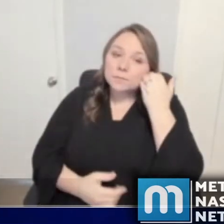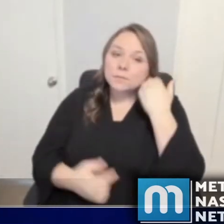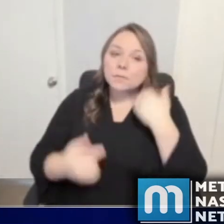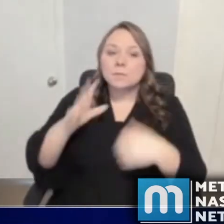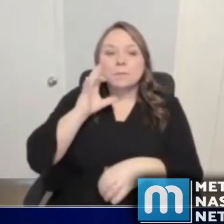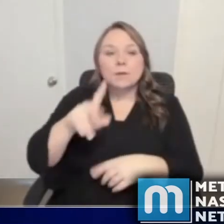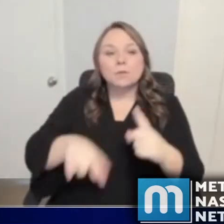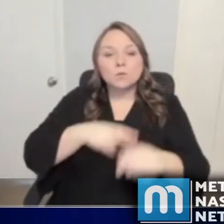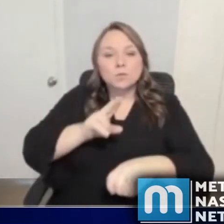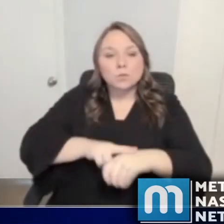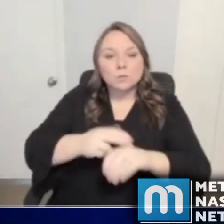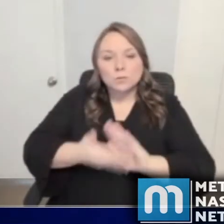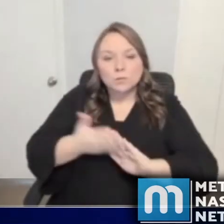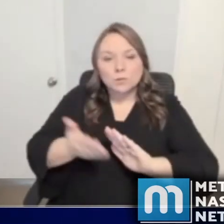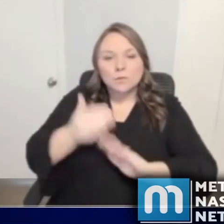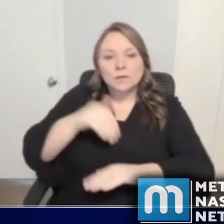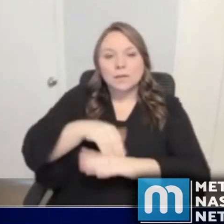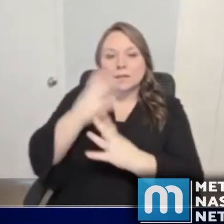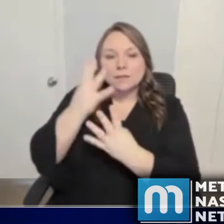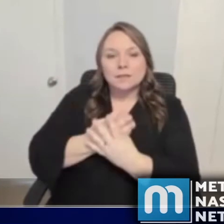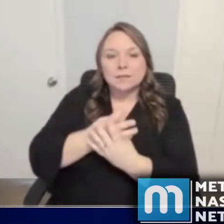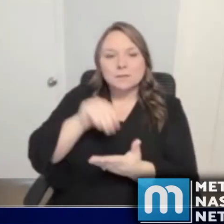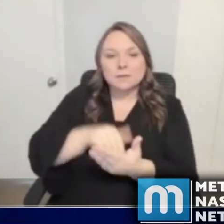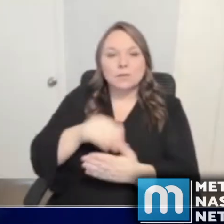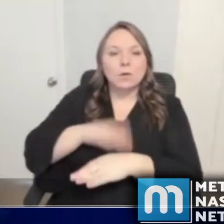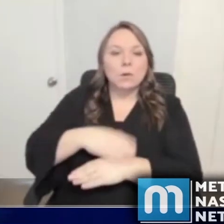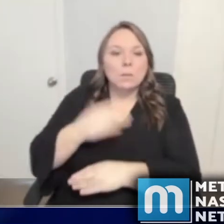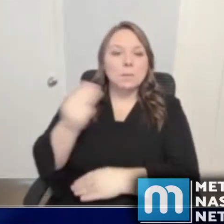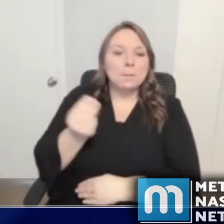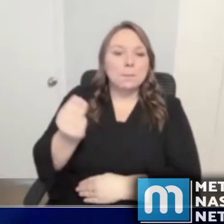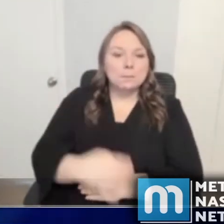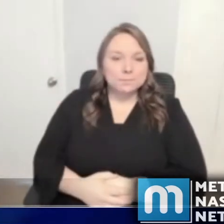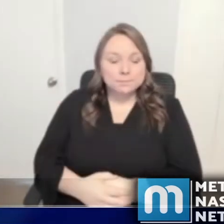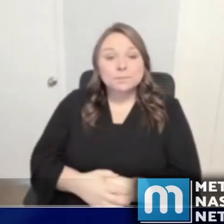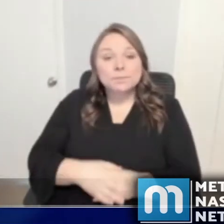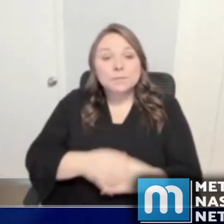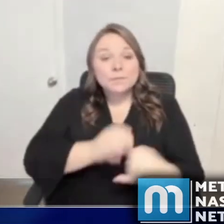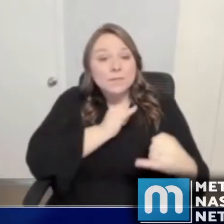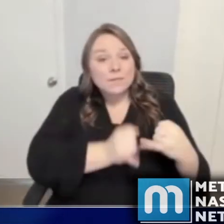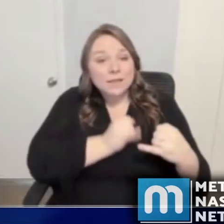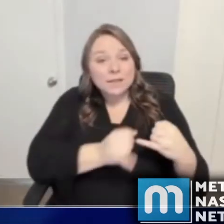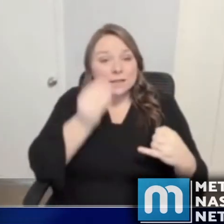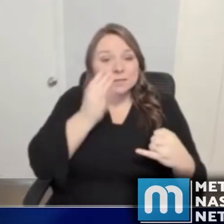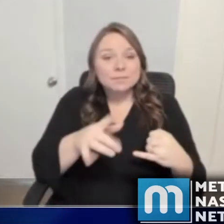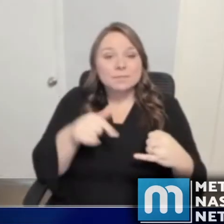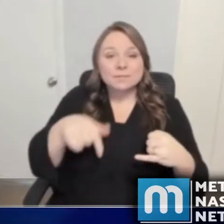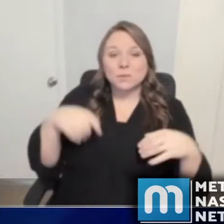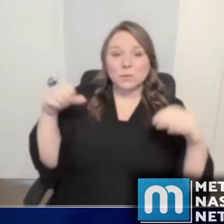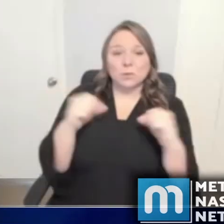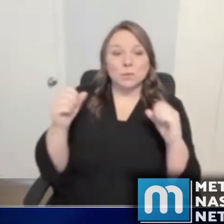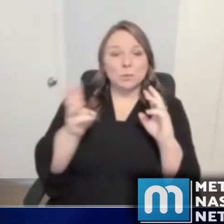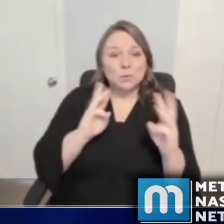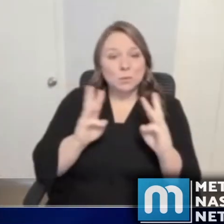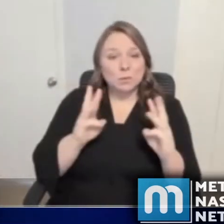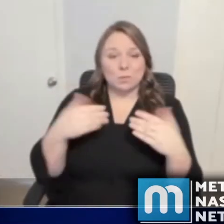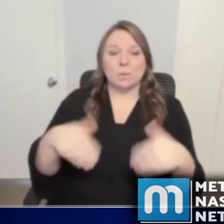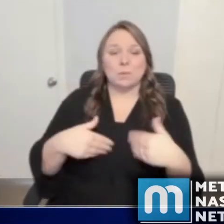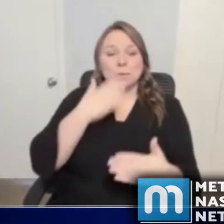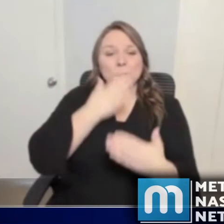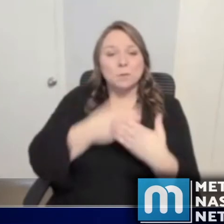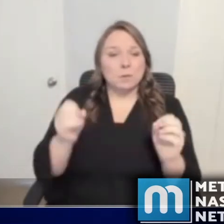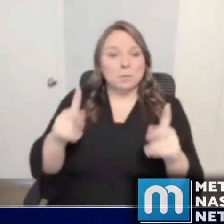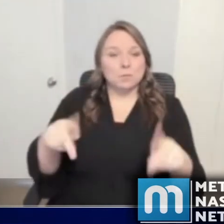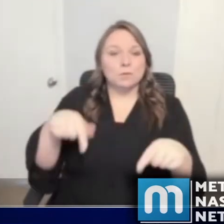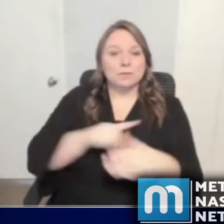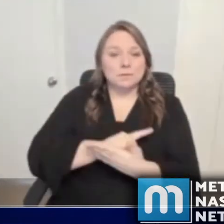operations at our assessment centers beginning Monday. And finally, the cold weather actually did present us with an opportunity this week.